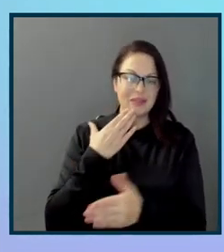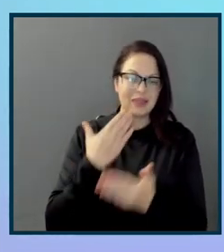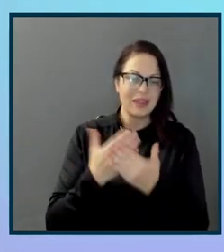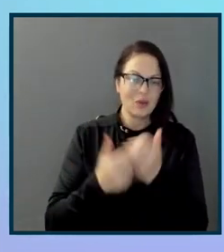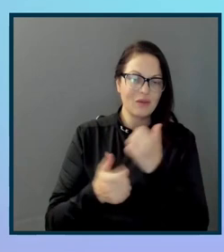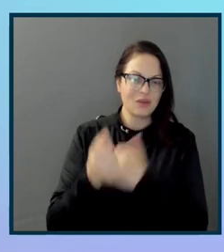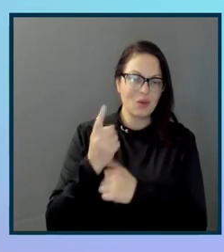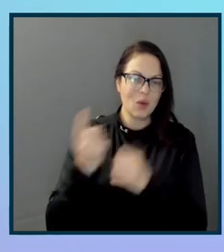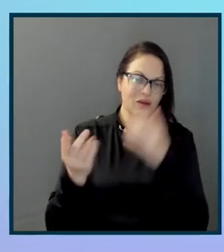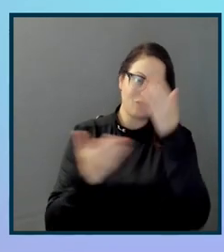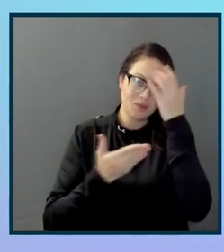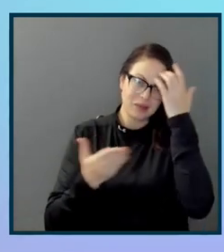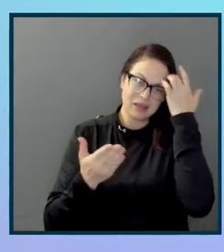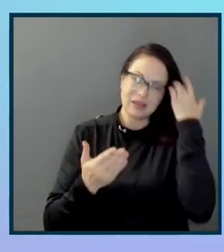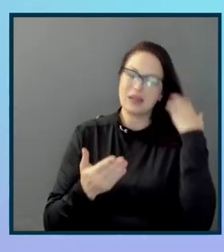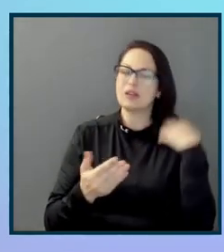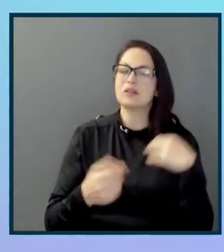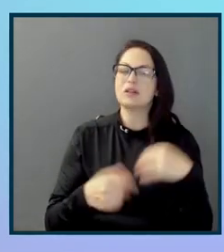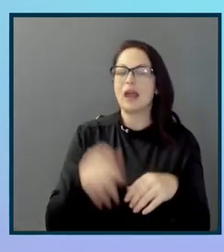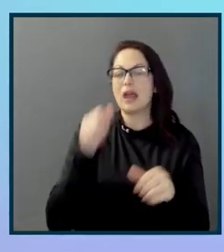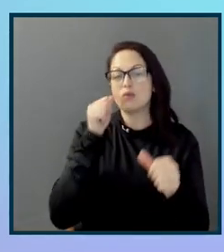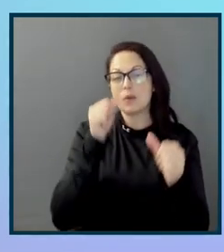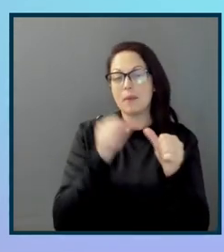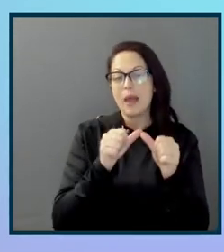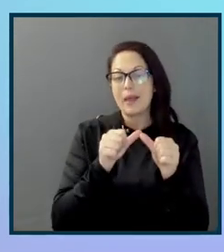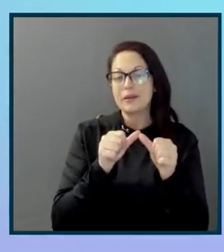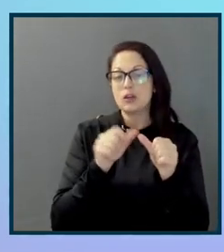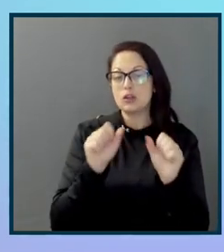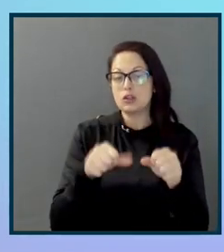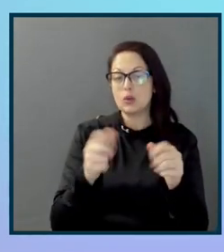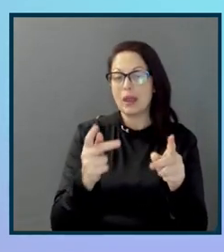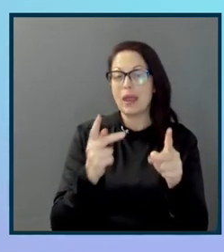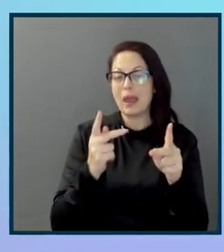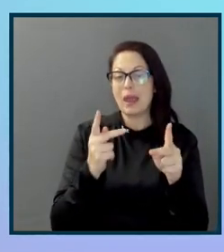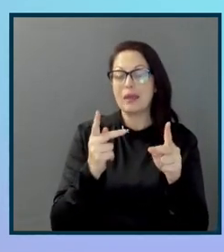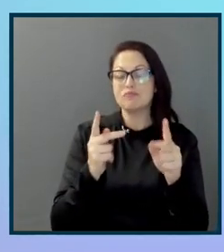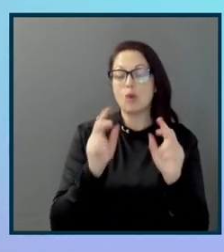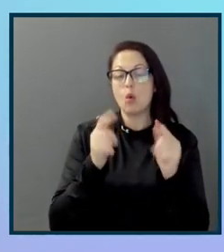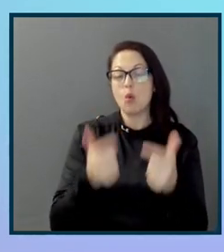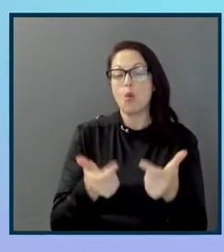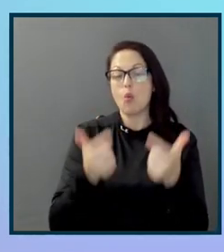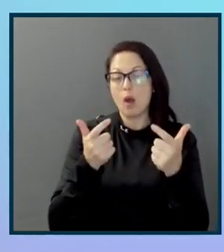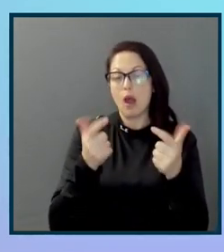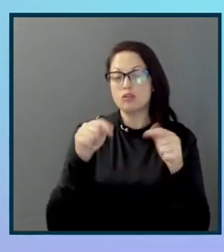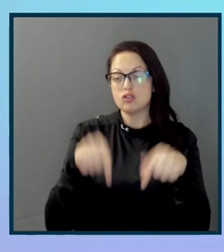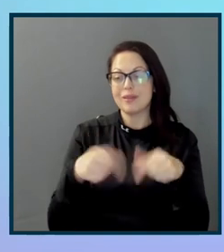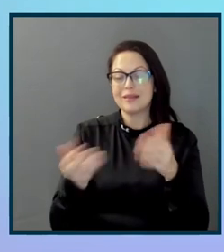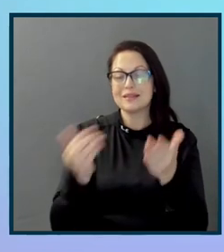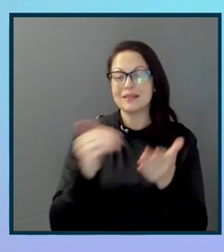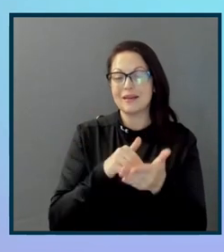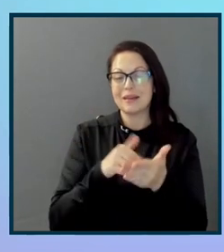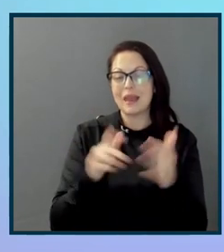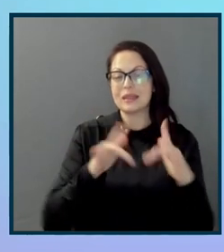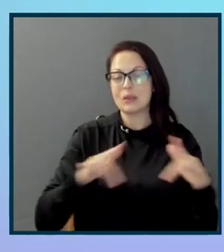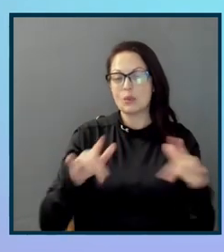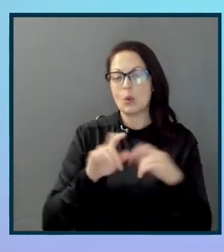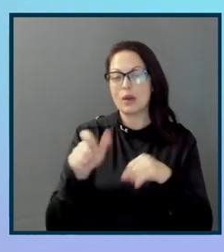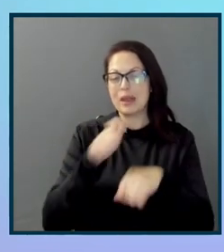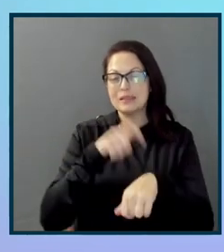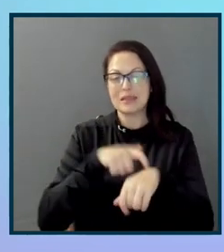attending. And just a reminder, you can always come back to the same session page and watch the recording at any time.